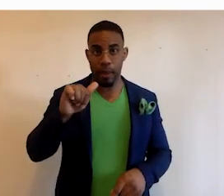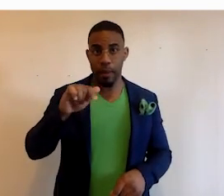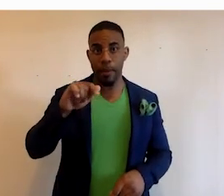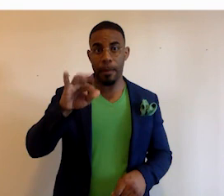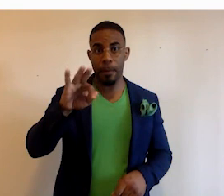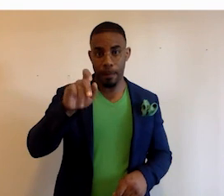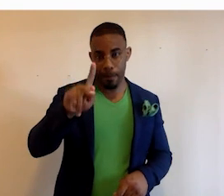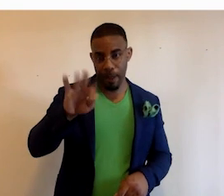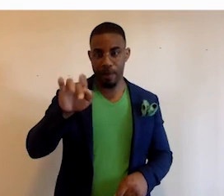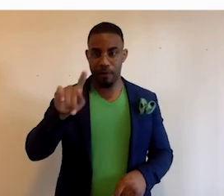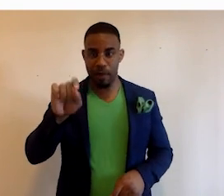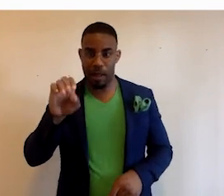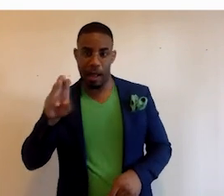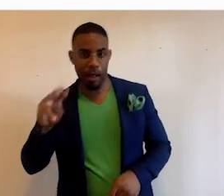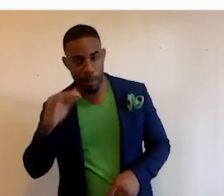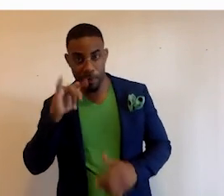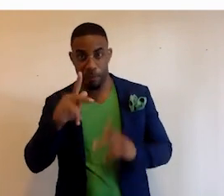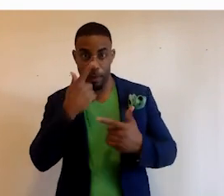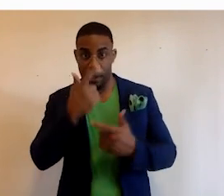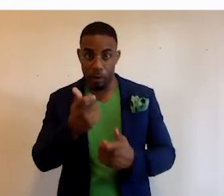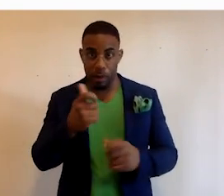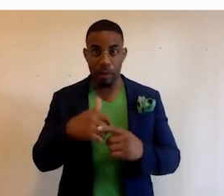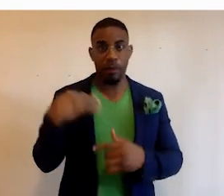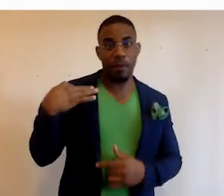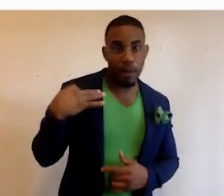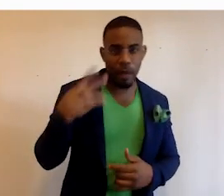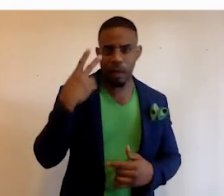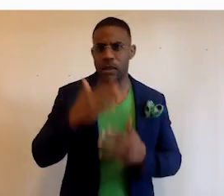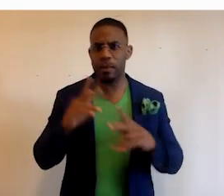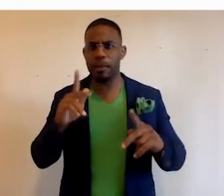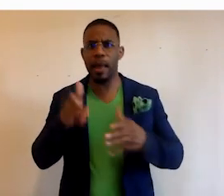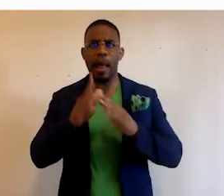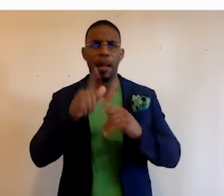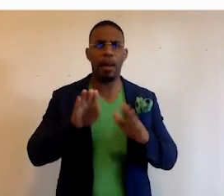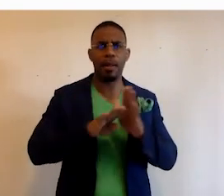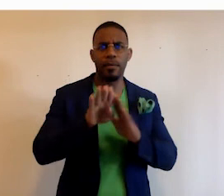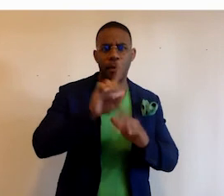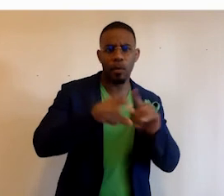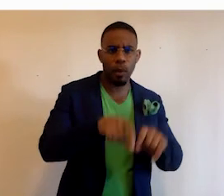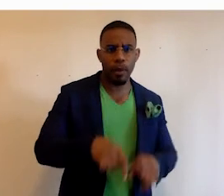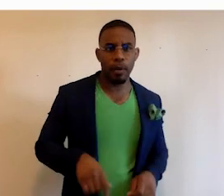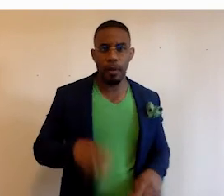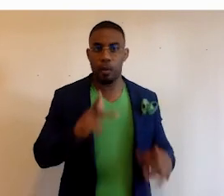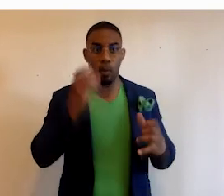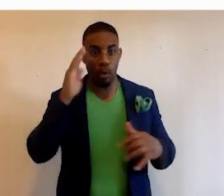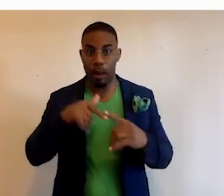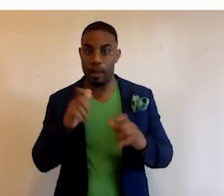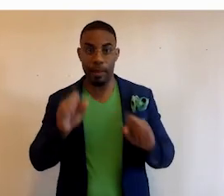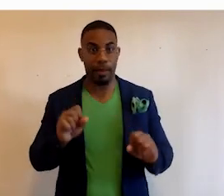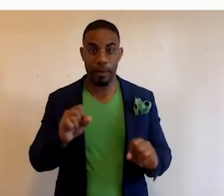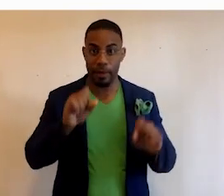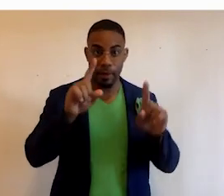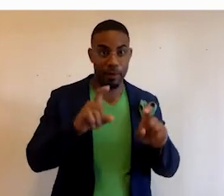.com. And if folks are interested in volunteering. I saw some folks asking about development questions. People want to know how they could